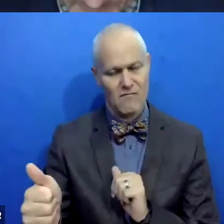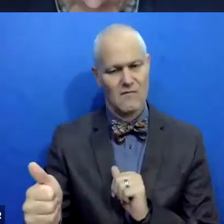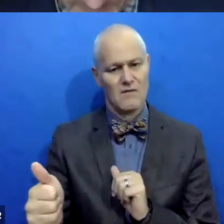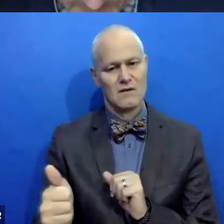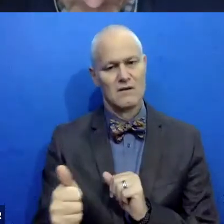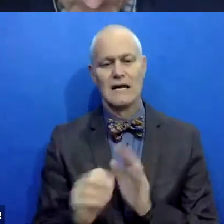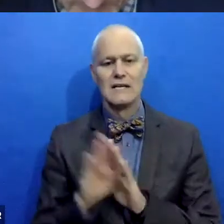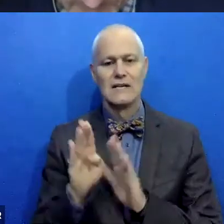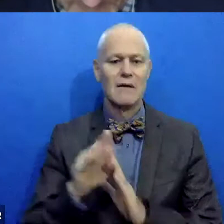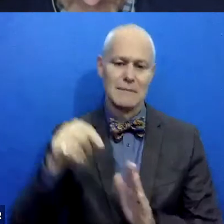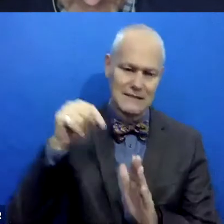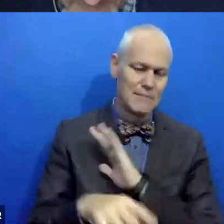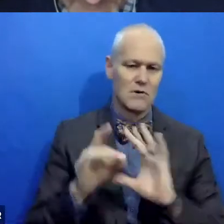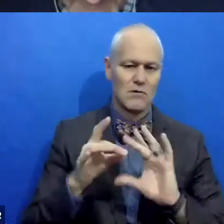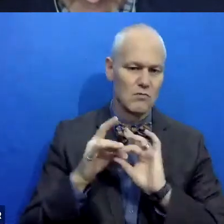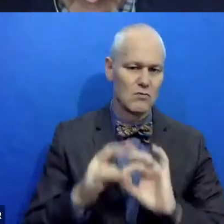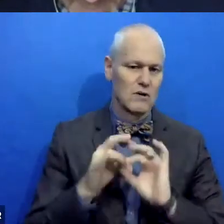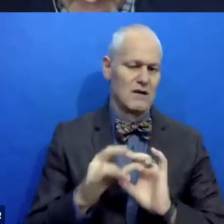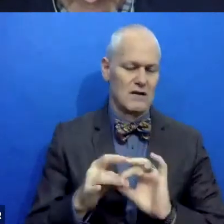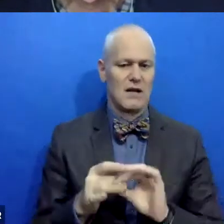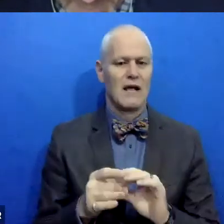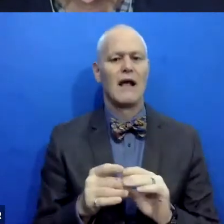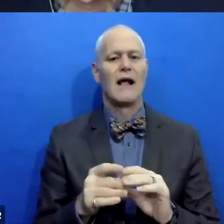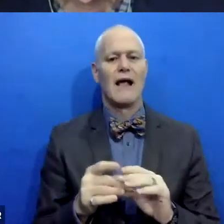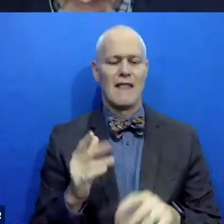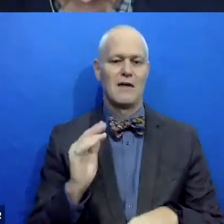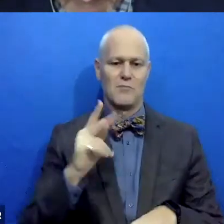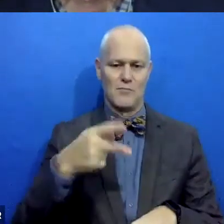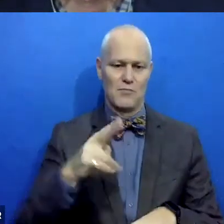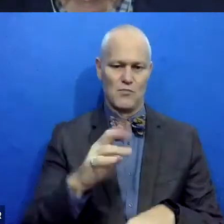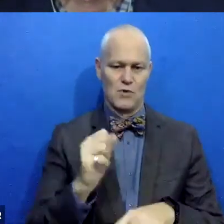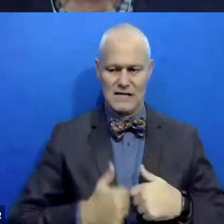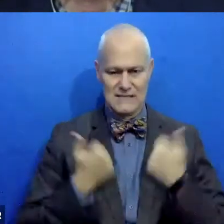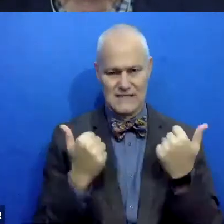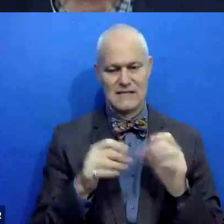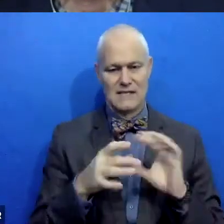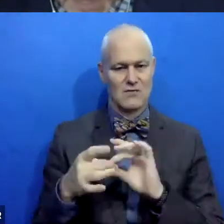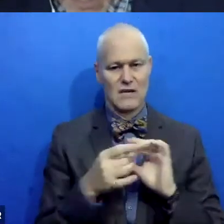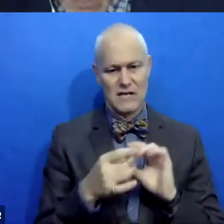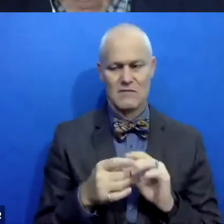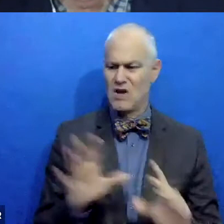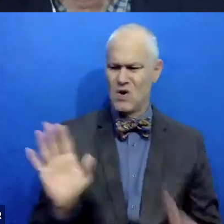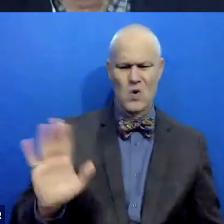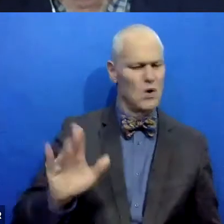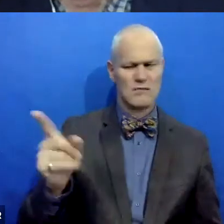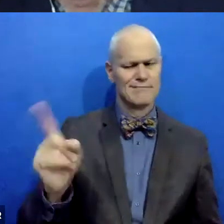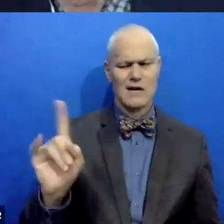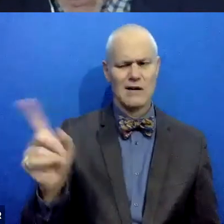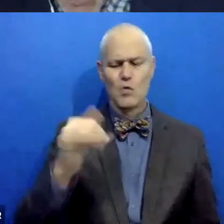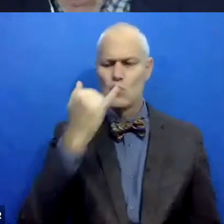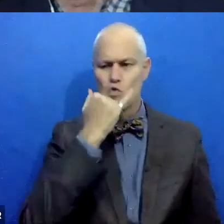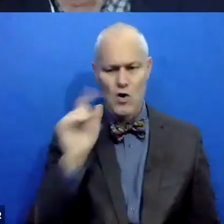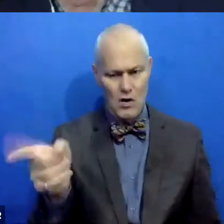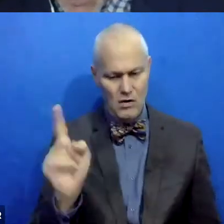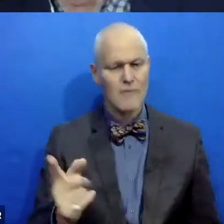developing deep relationship, um, and having the preexisting deep relationships be what start to call that out. Uh, because I really want to say this, the